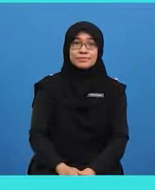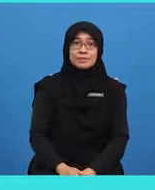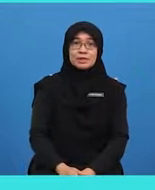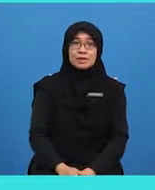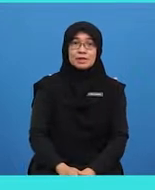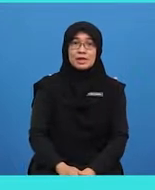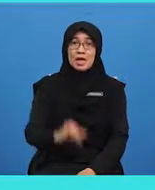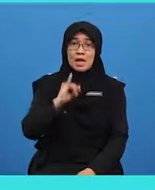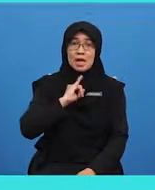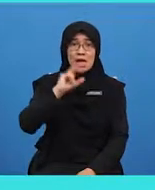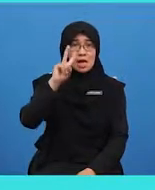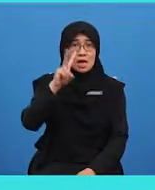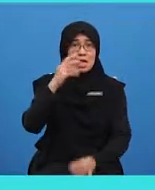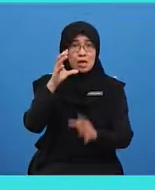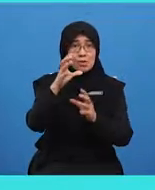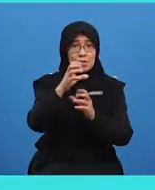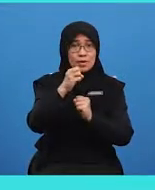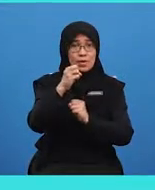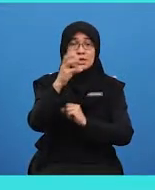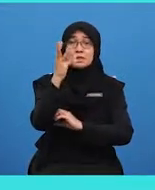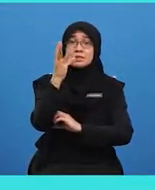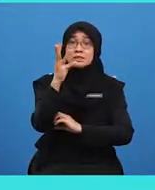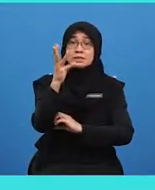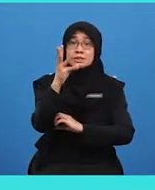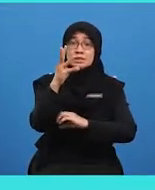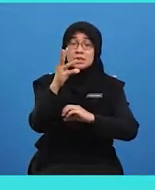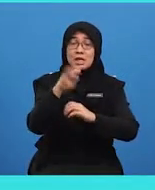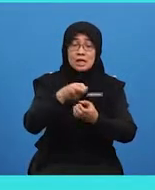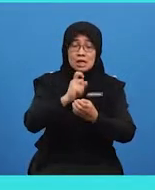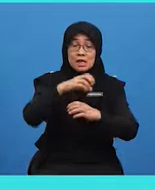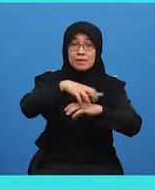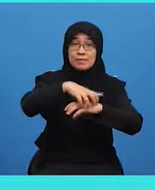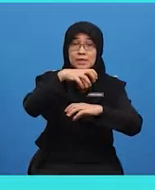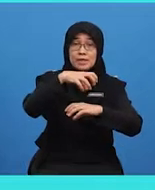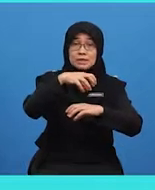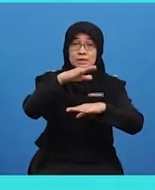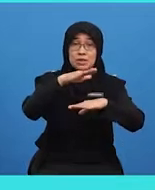Andy, I've got 16 cupcakes on my tray.